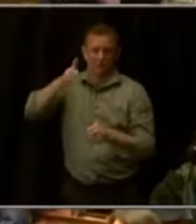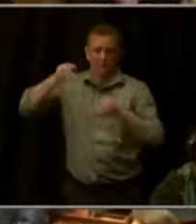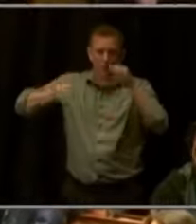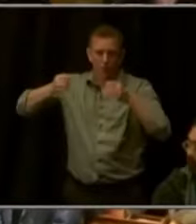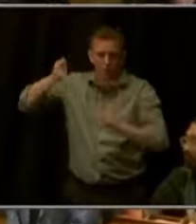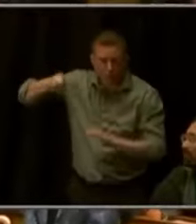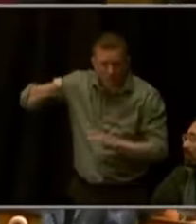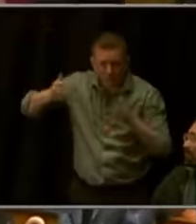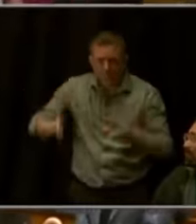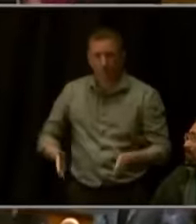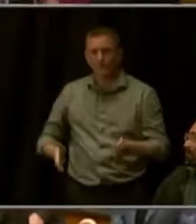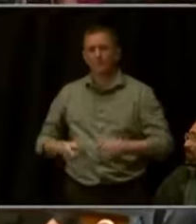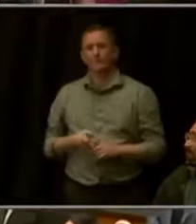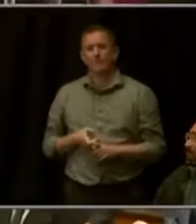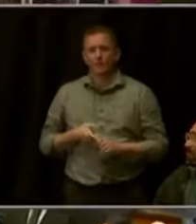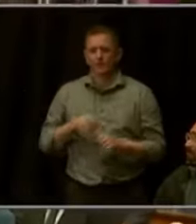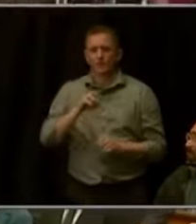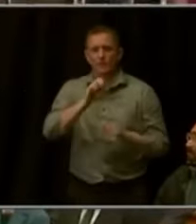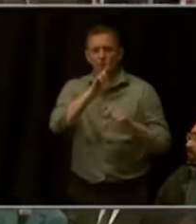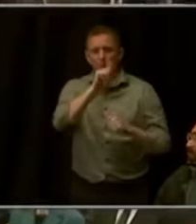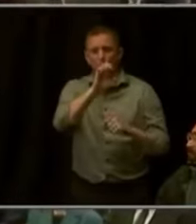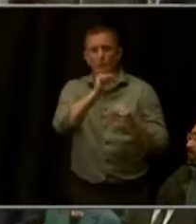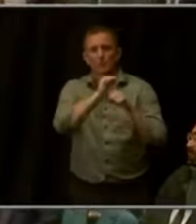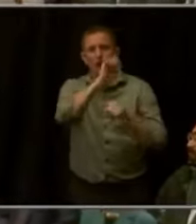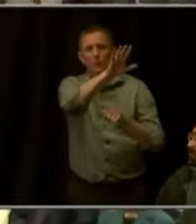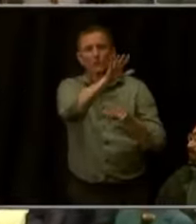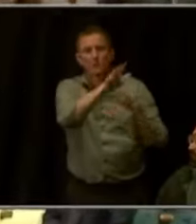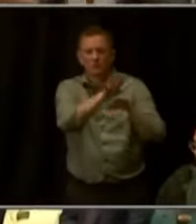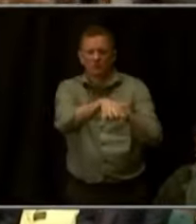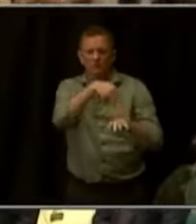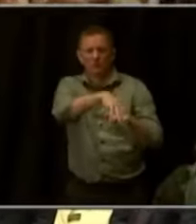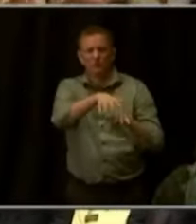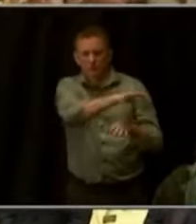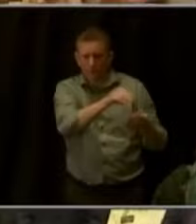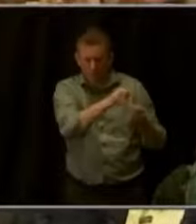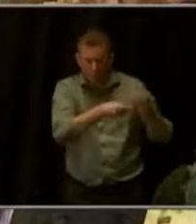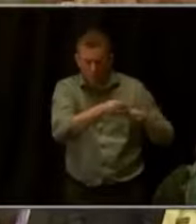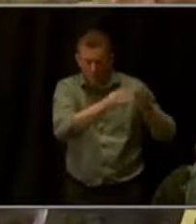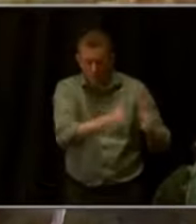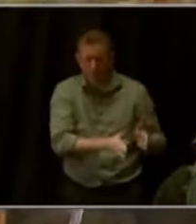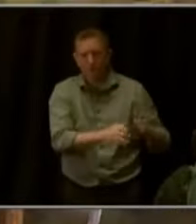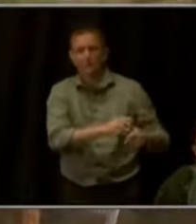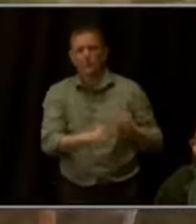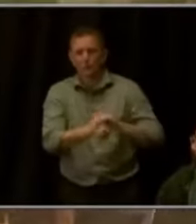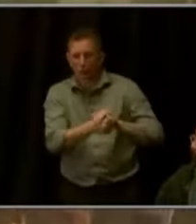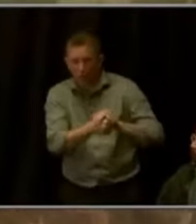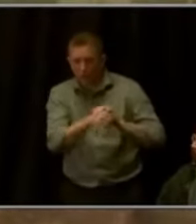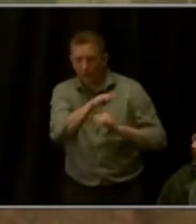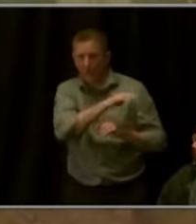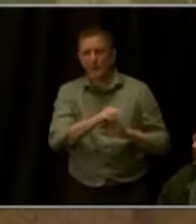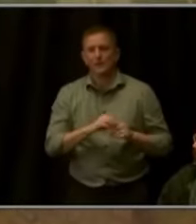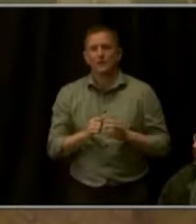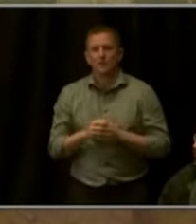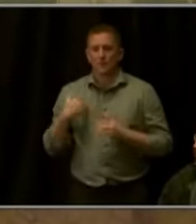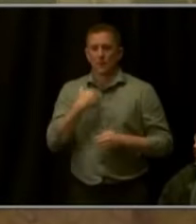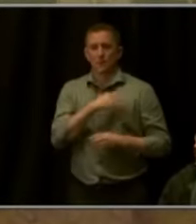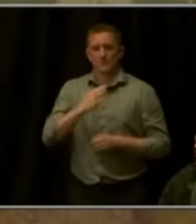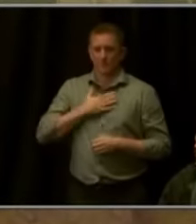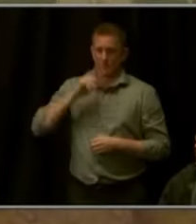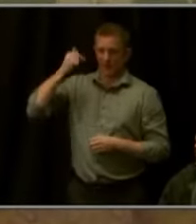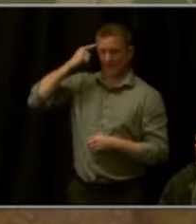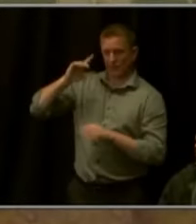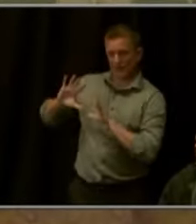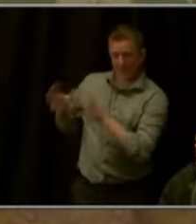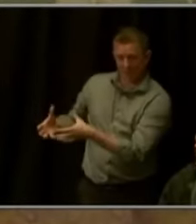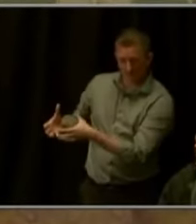Ute Tribal Treasurer Turtle, Members of the Cabinet, Denver Mayor Mike Johnson, Aurora Mayor Mike